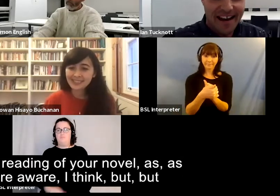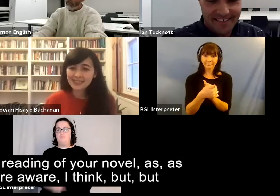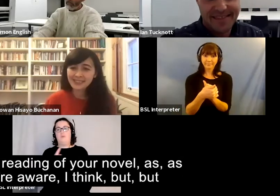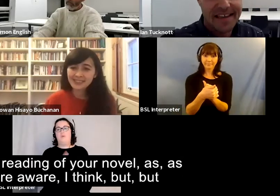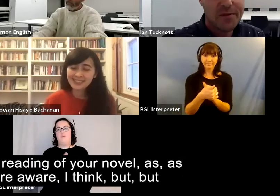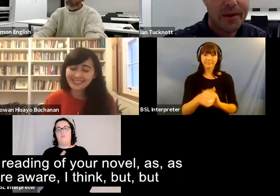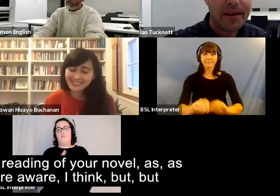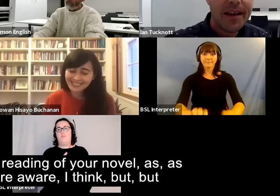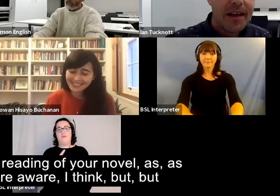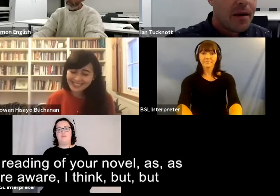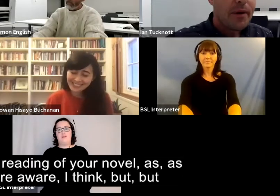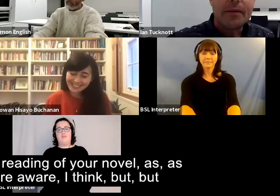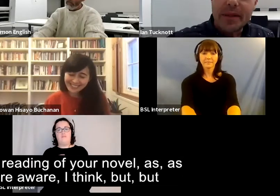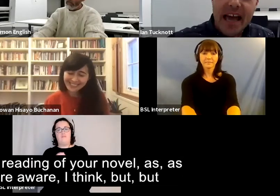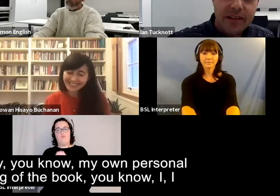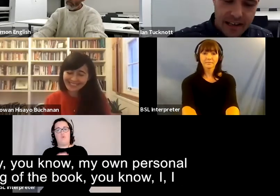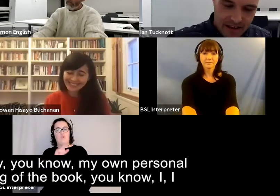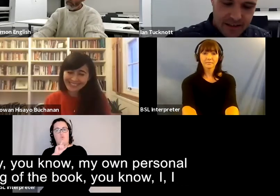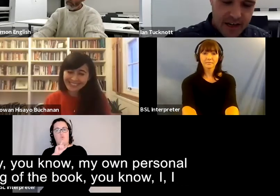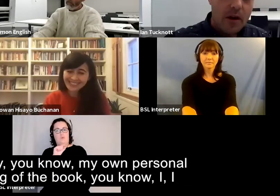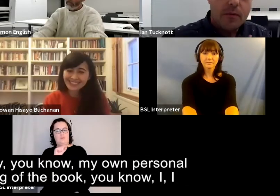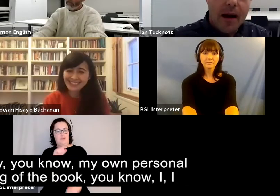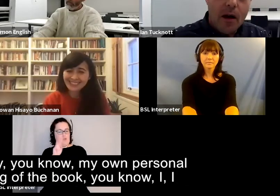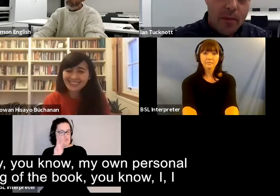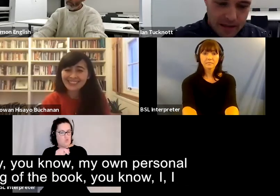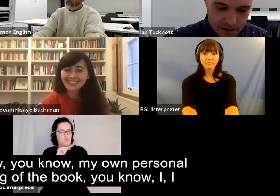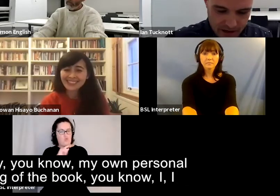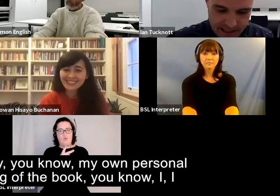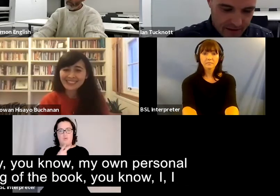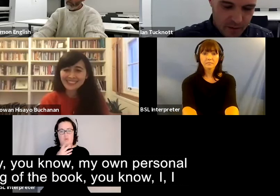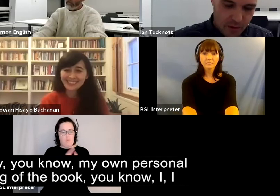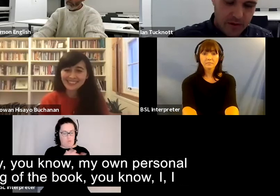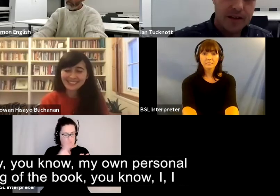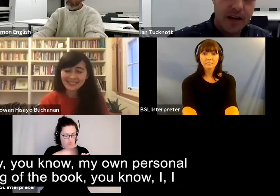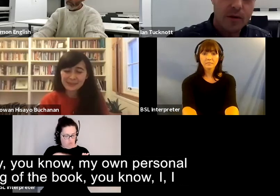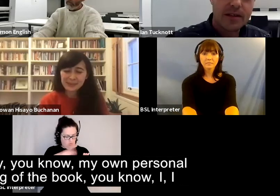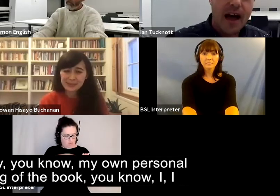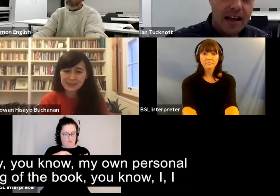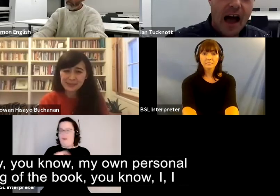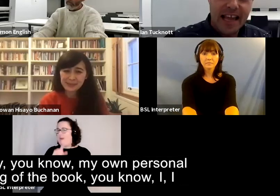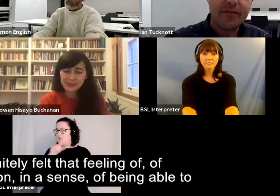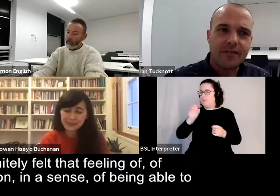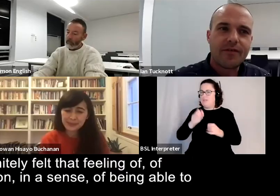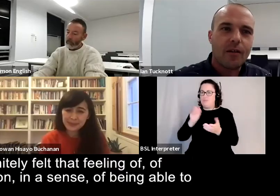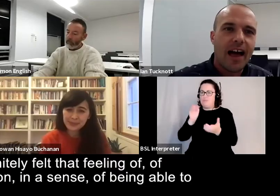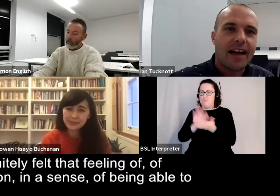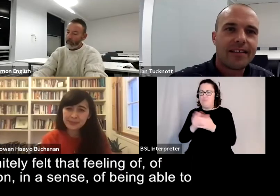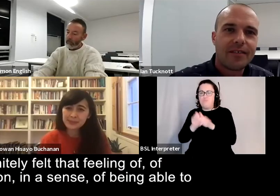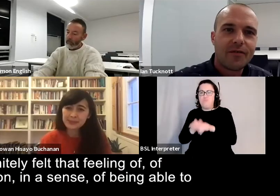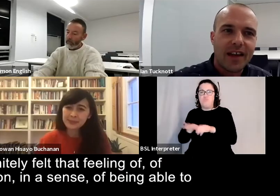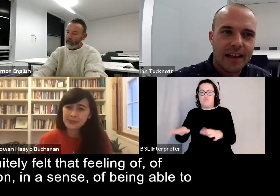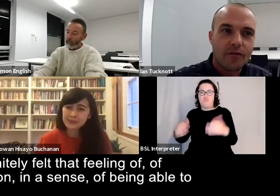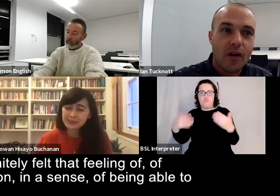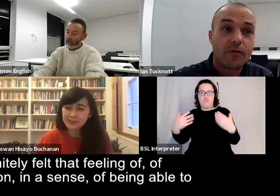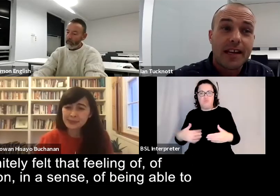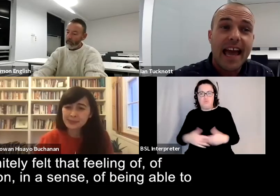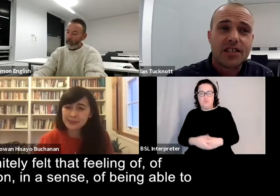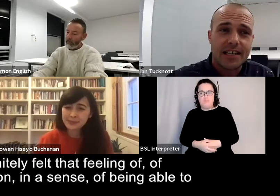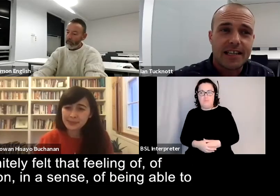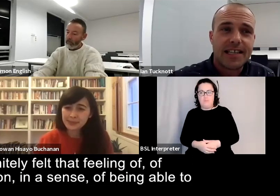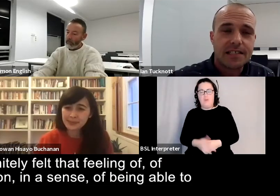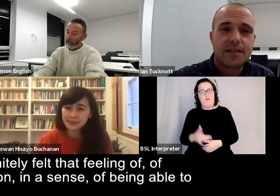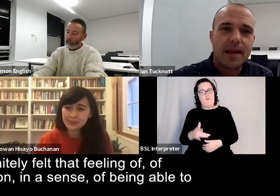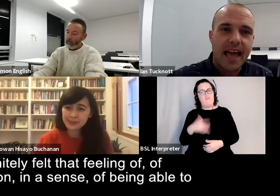as you're aware i think but but definitely you know my own personal reading of the book you know i i definitely felt that feeling of